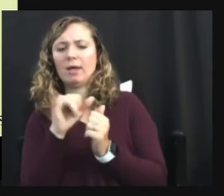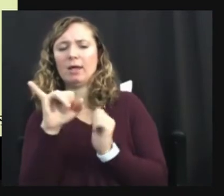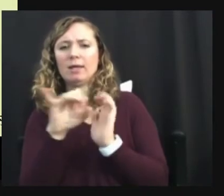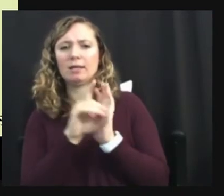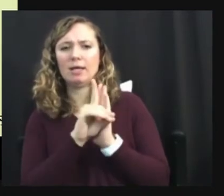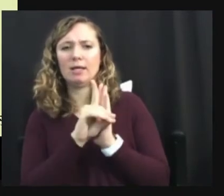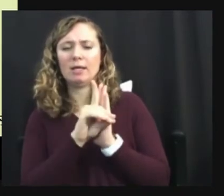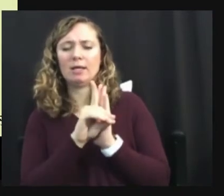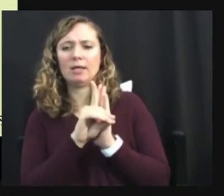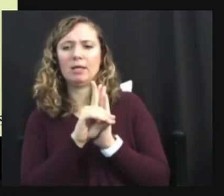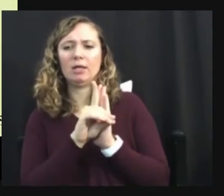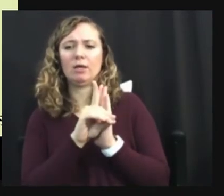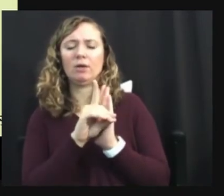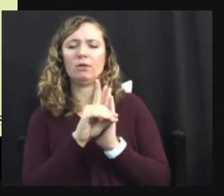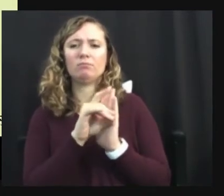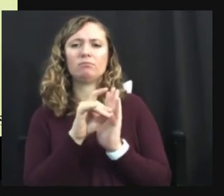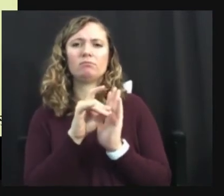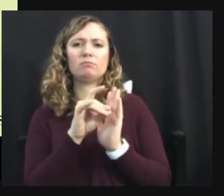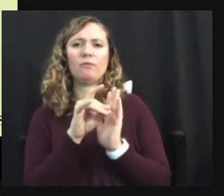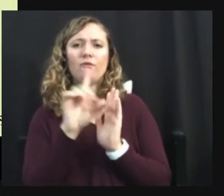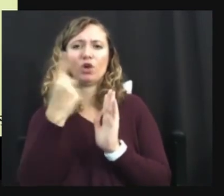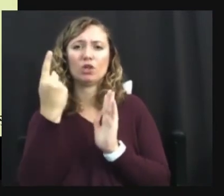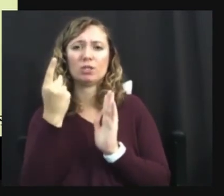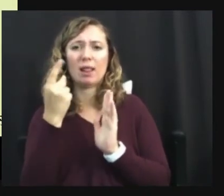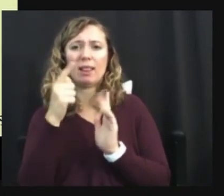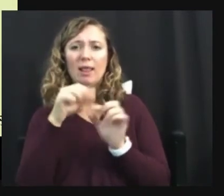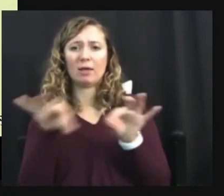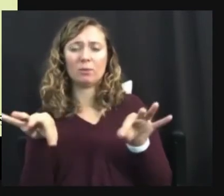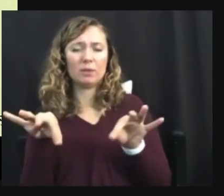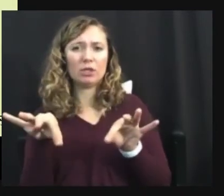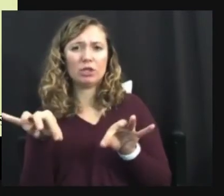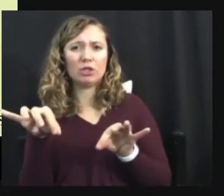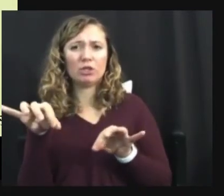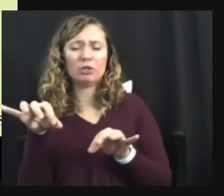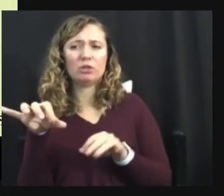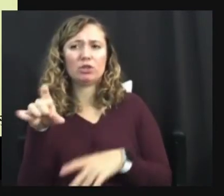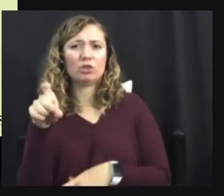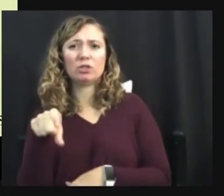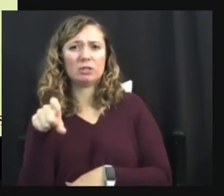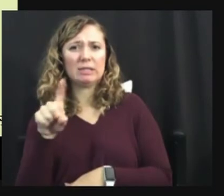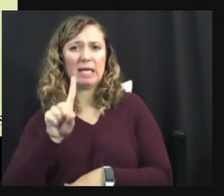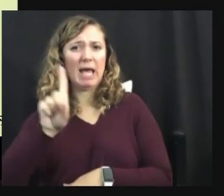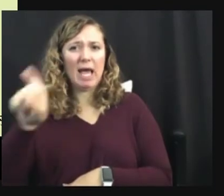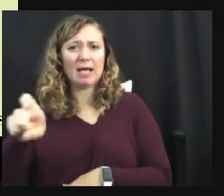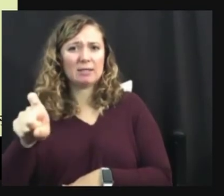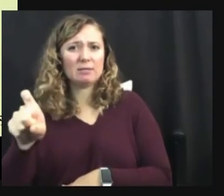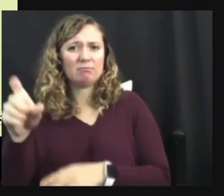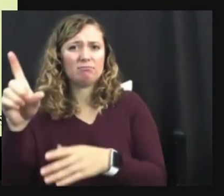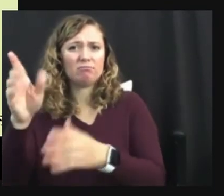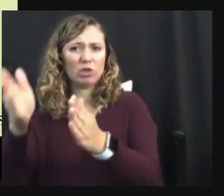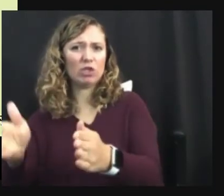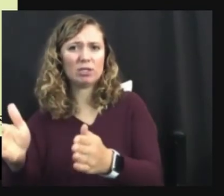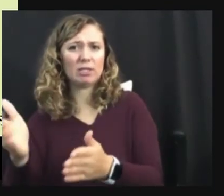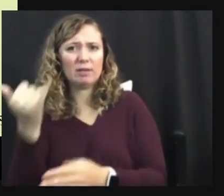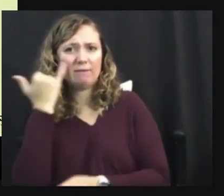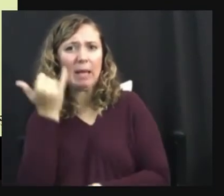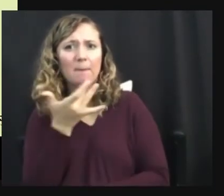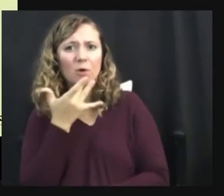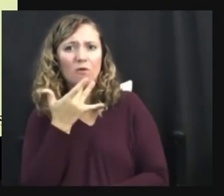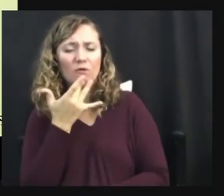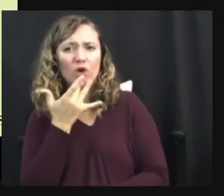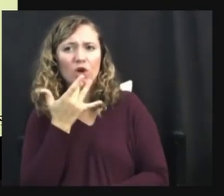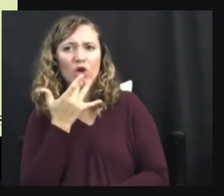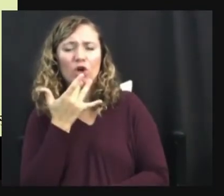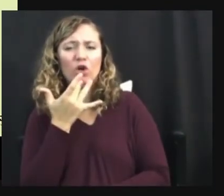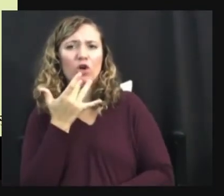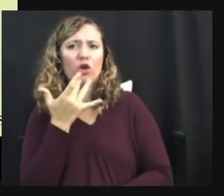matter of preference. Shouldn't we ask the person how they prefer to be called similar to how we ask for pronouns, or if people want to be called by